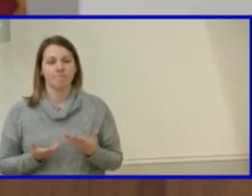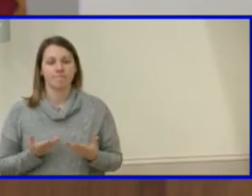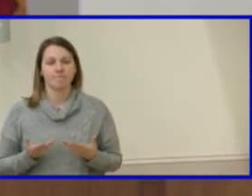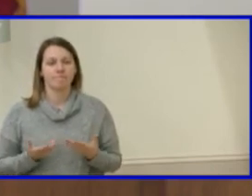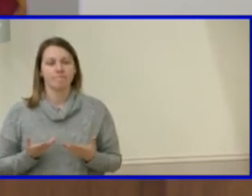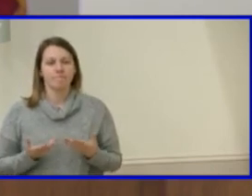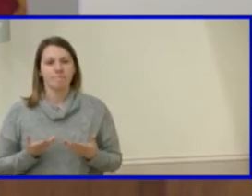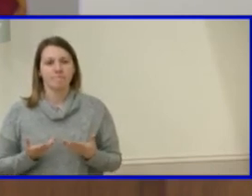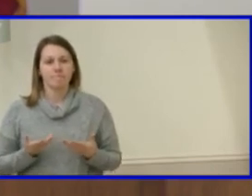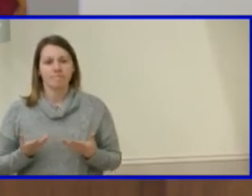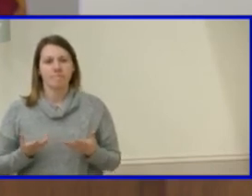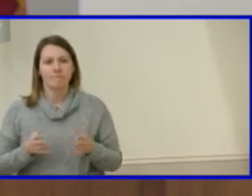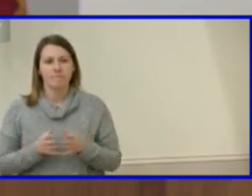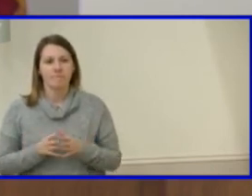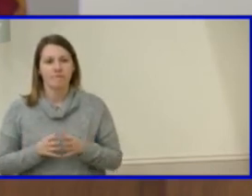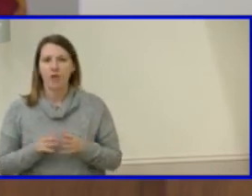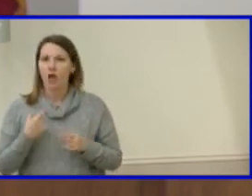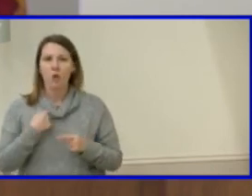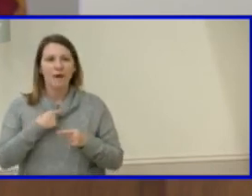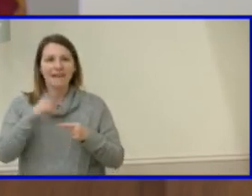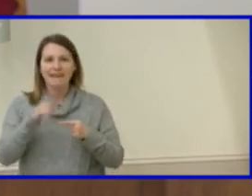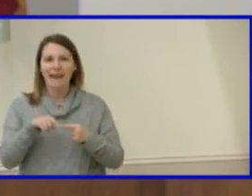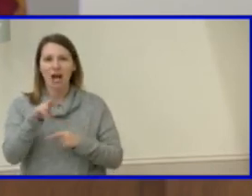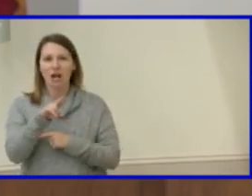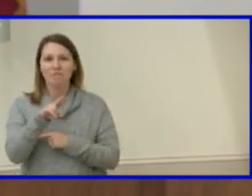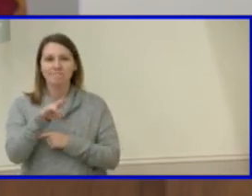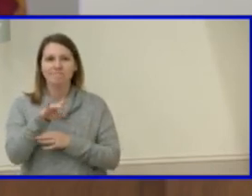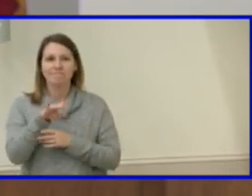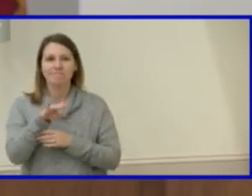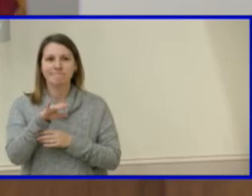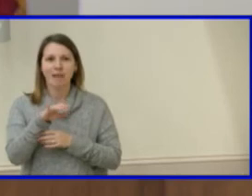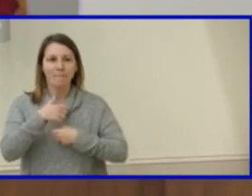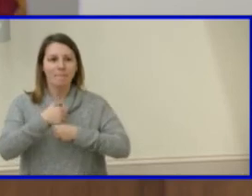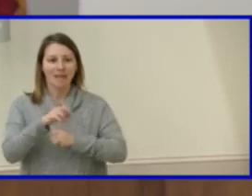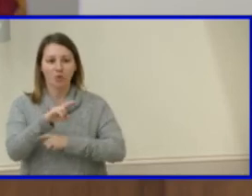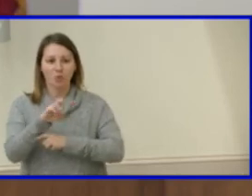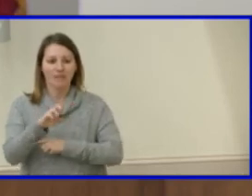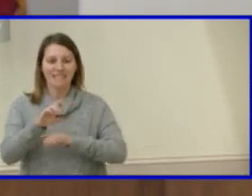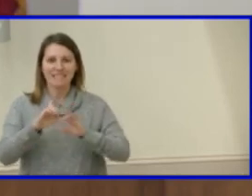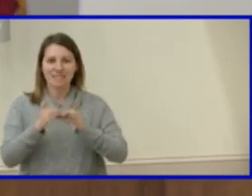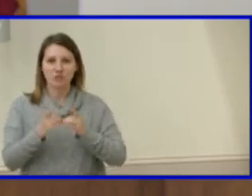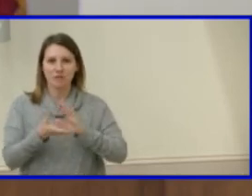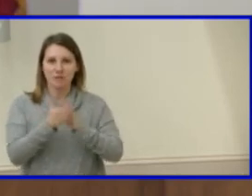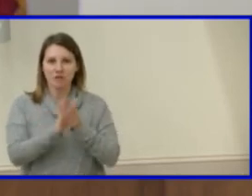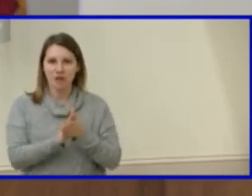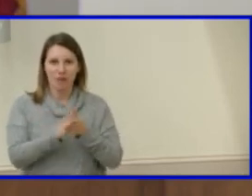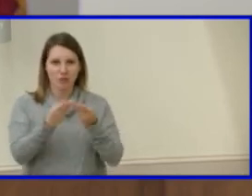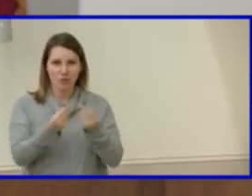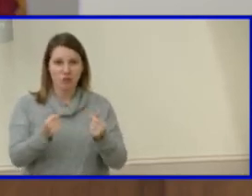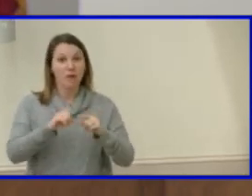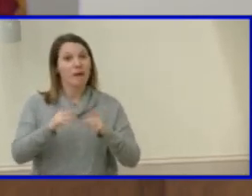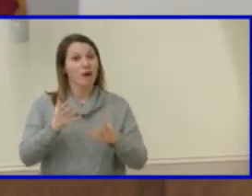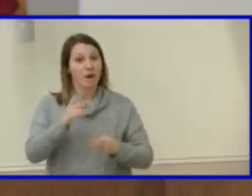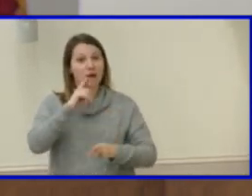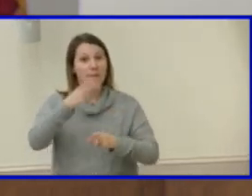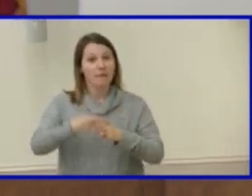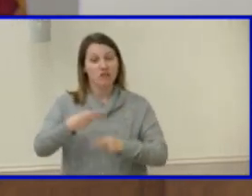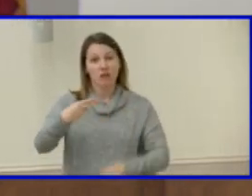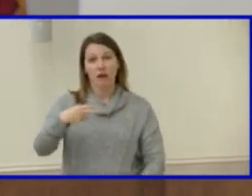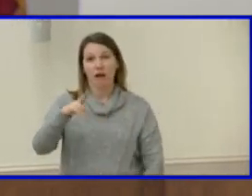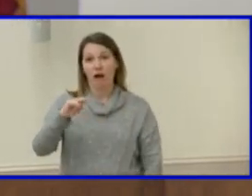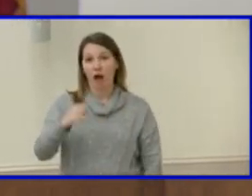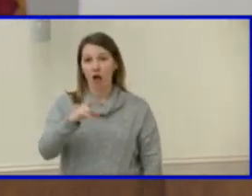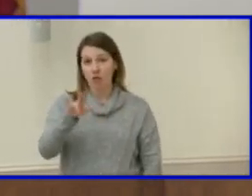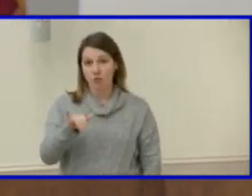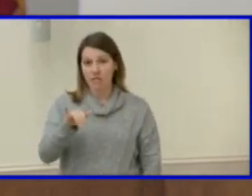we can't redistrict our way out of it or i don't know i just want to mention hungry creek the addition